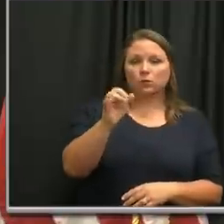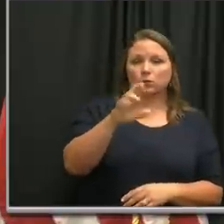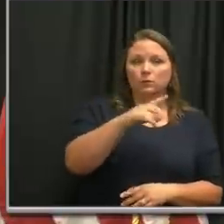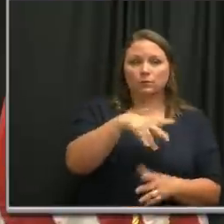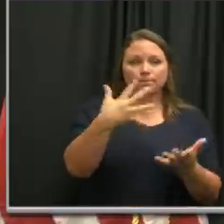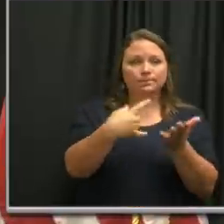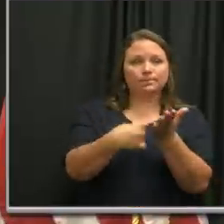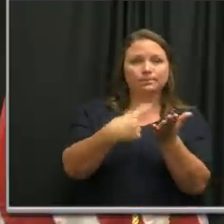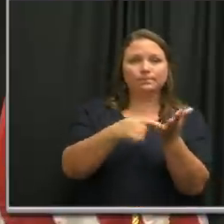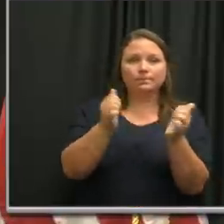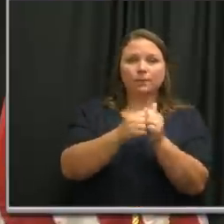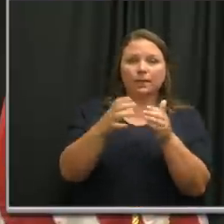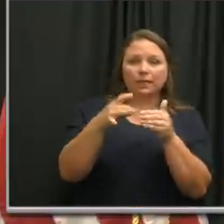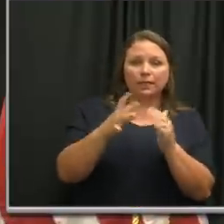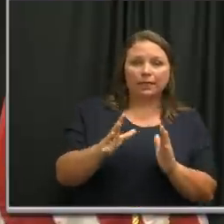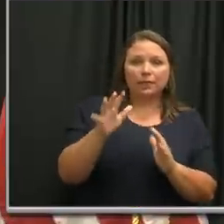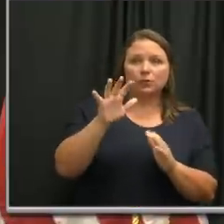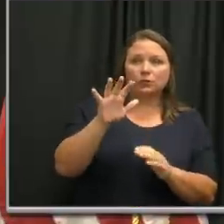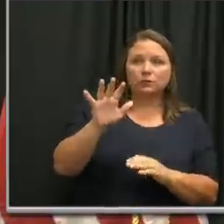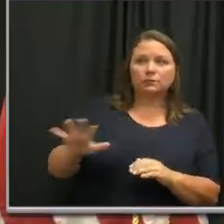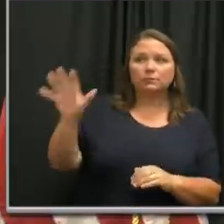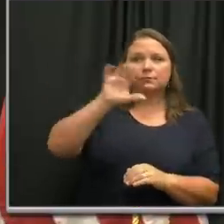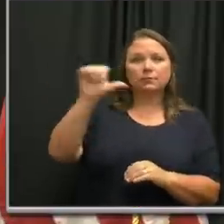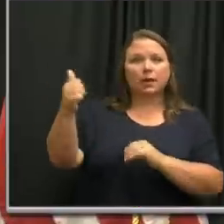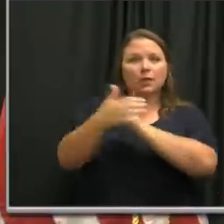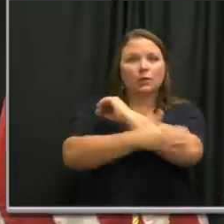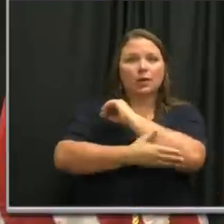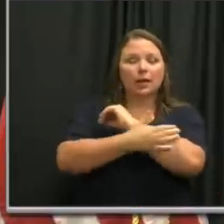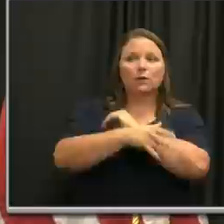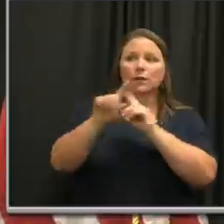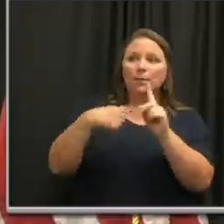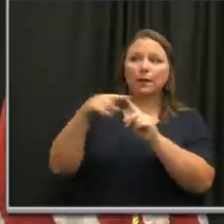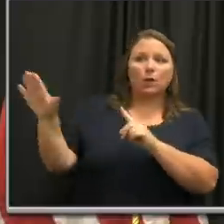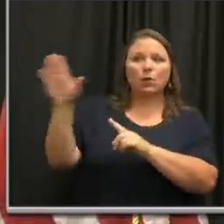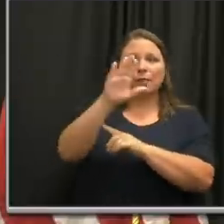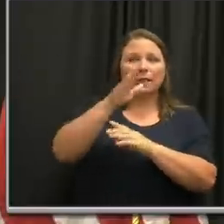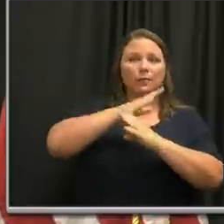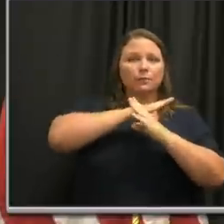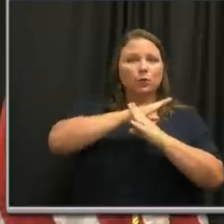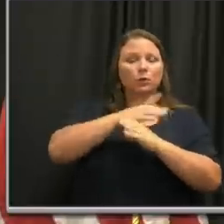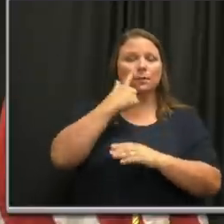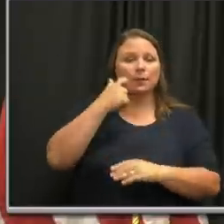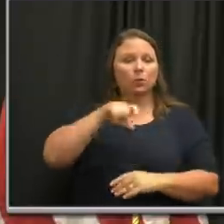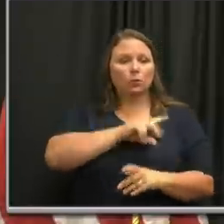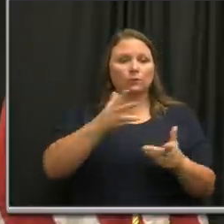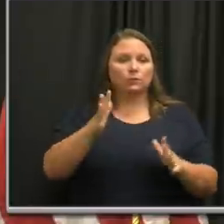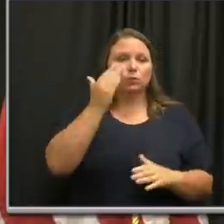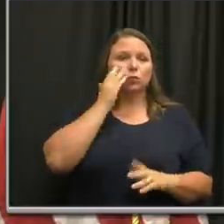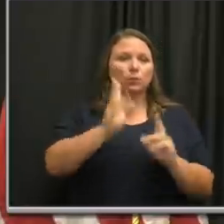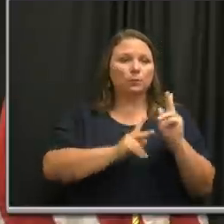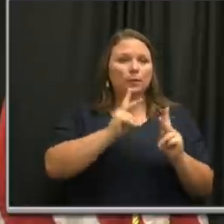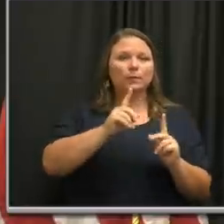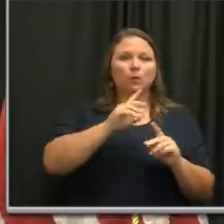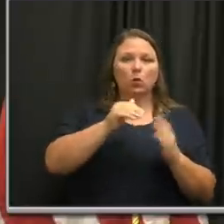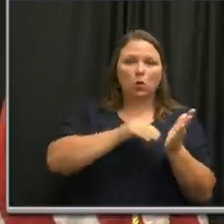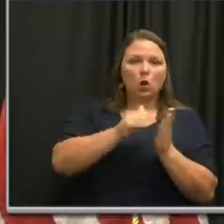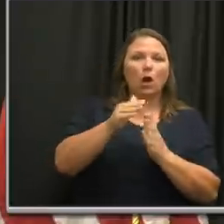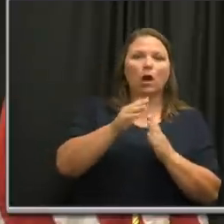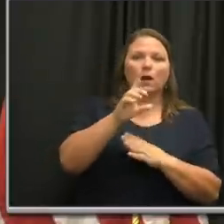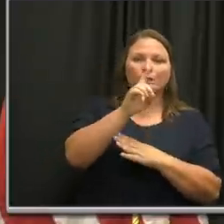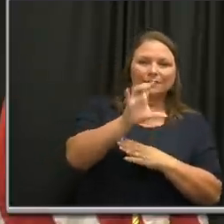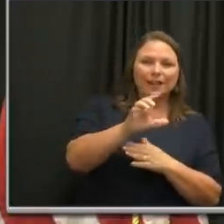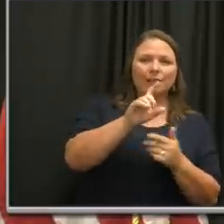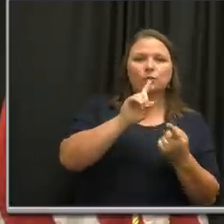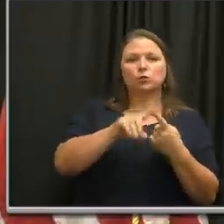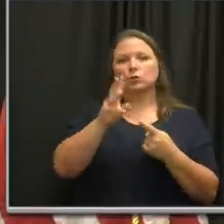you spoken with leaders in neighboring counties about precautions that they're taking as well? Because we all know people frequently travel from Davidson